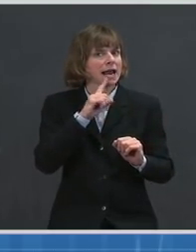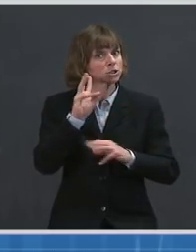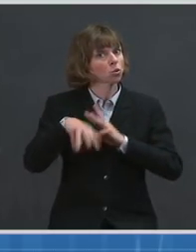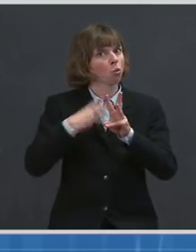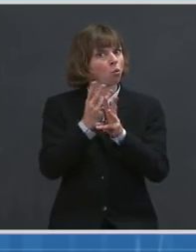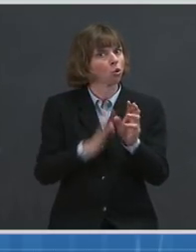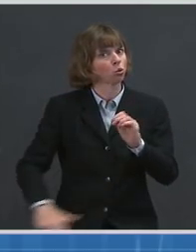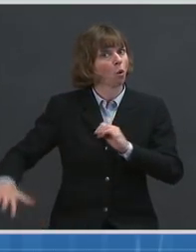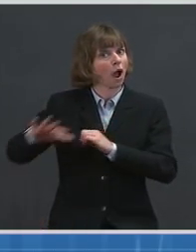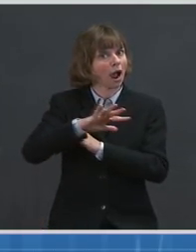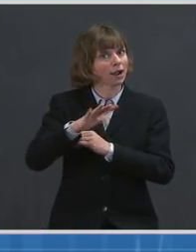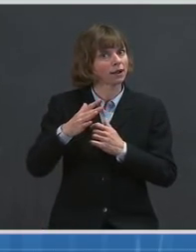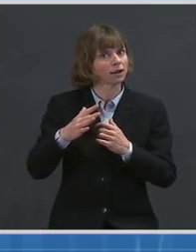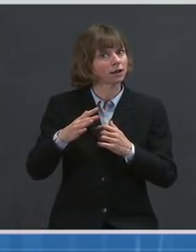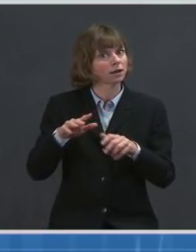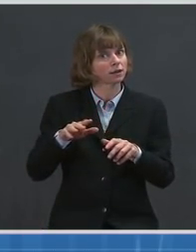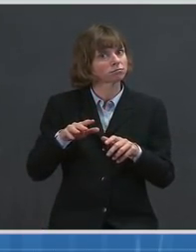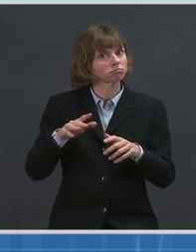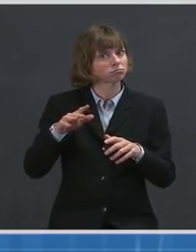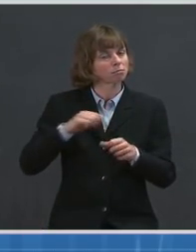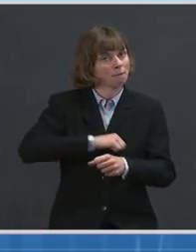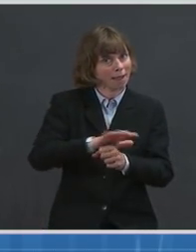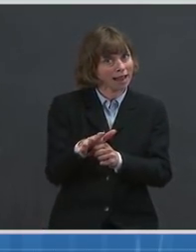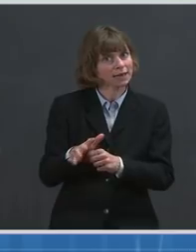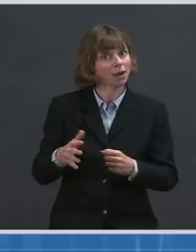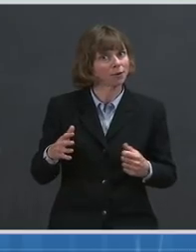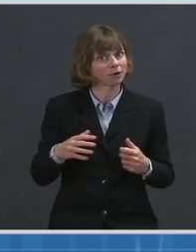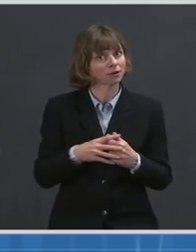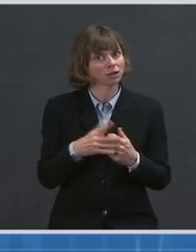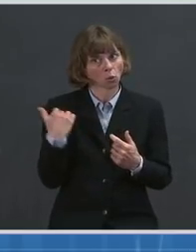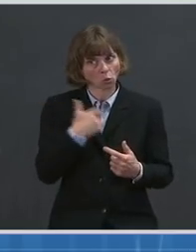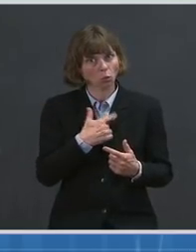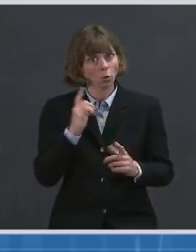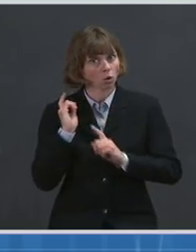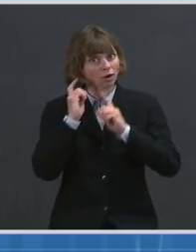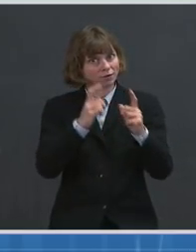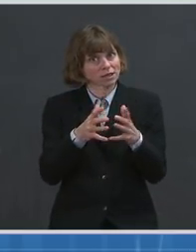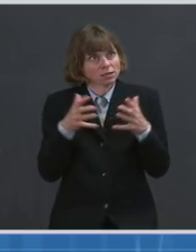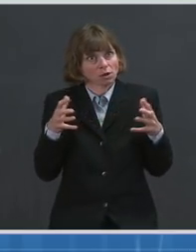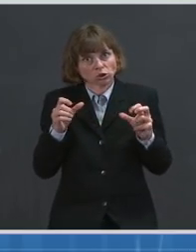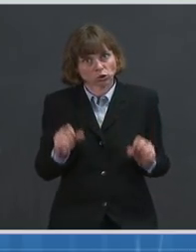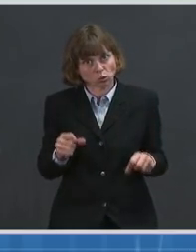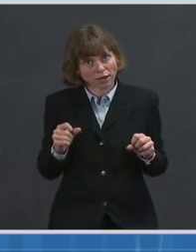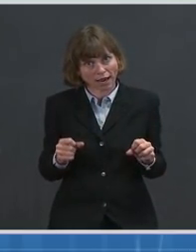and making as big a contribution as we possibly can to worldwide efforts to get everyone else vaccinated.